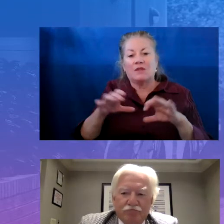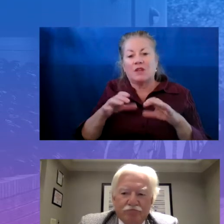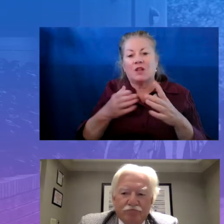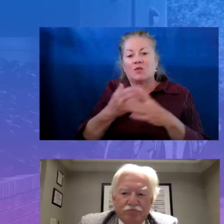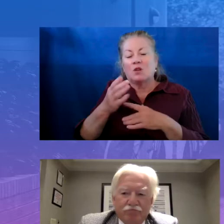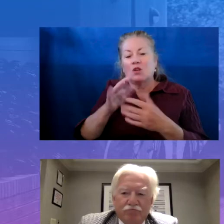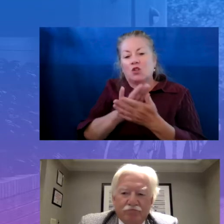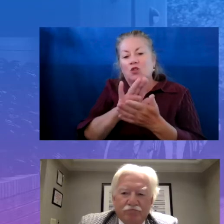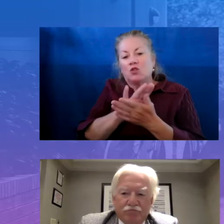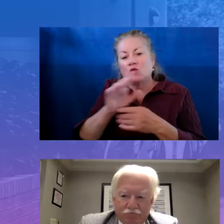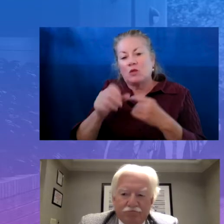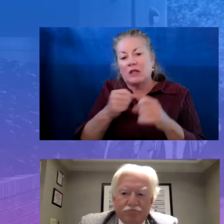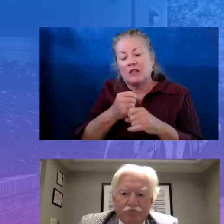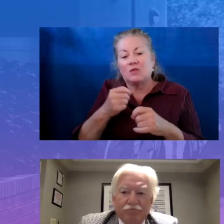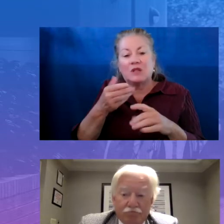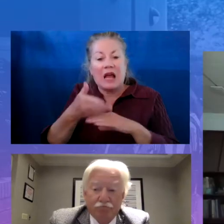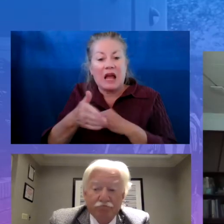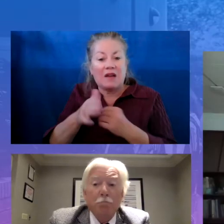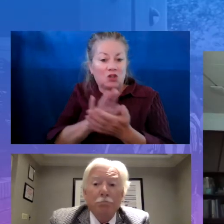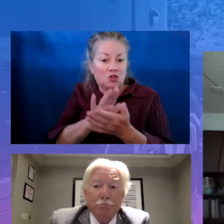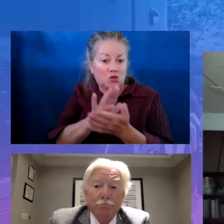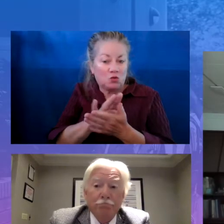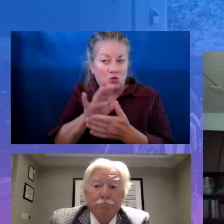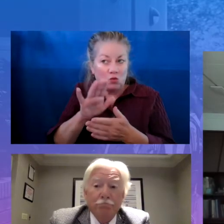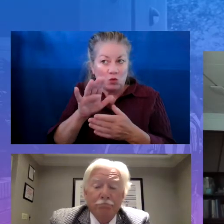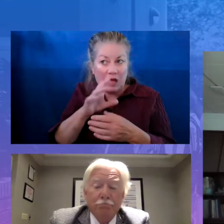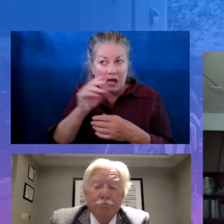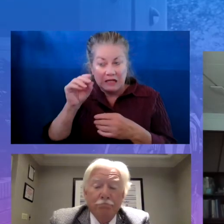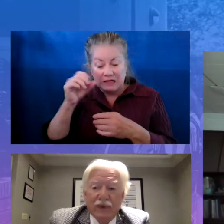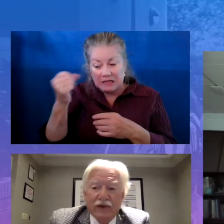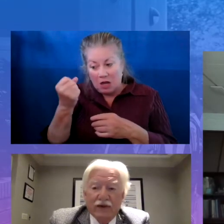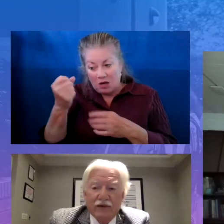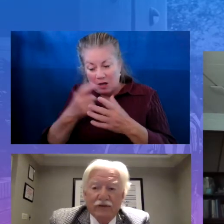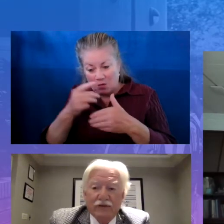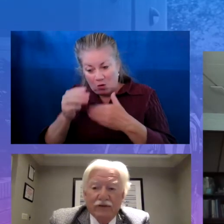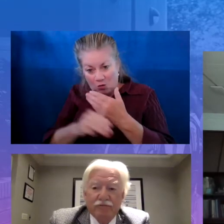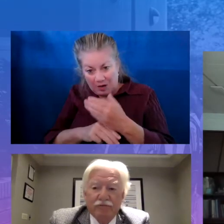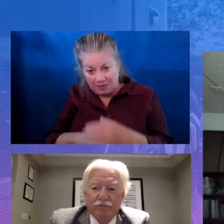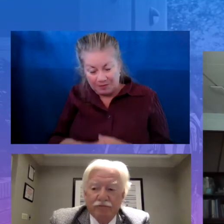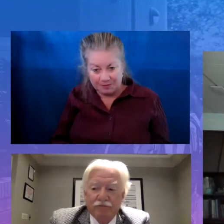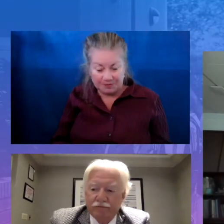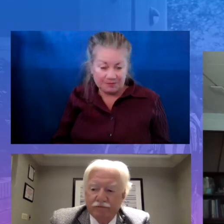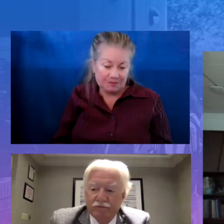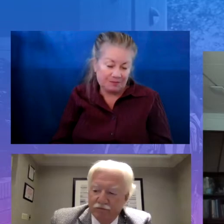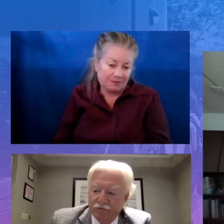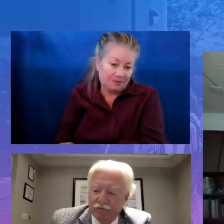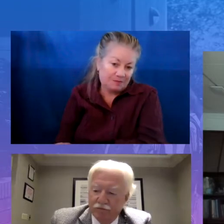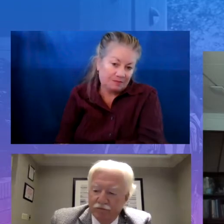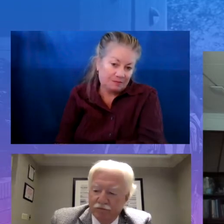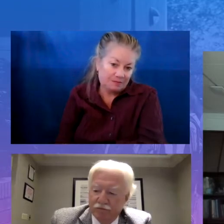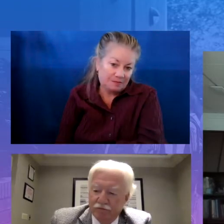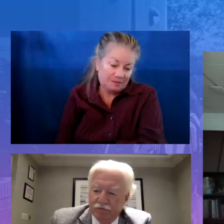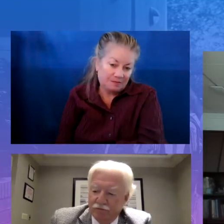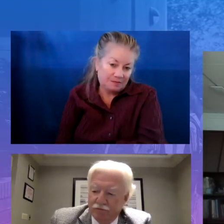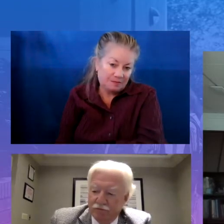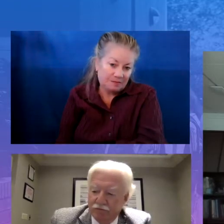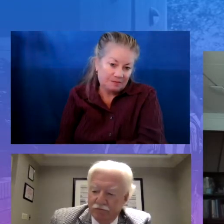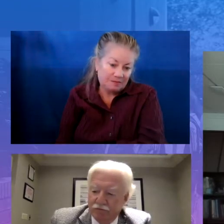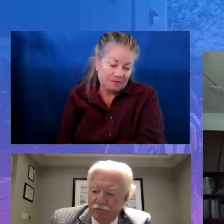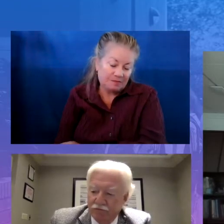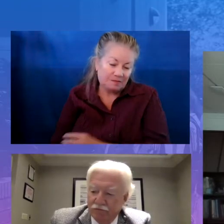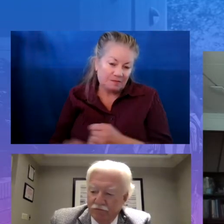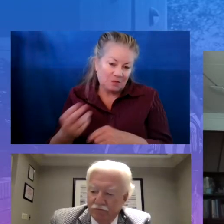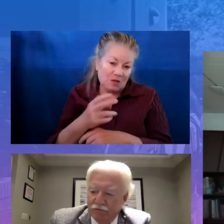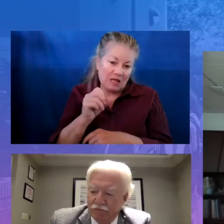of after-school and Saturday programming. We've been using our ESSER funds to provide high